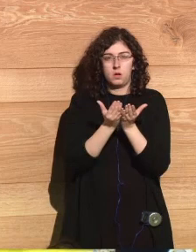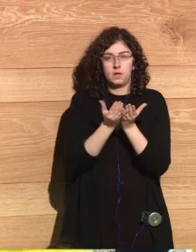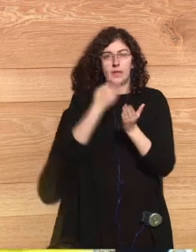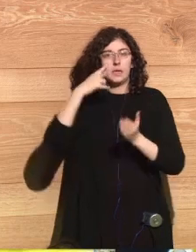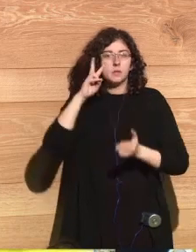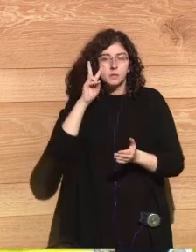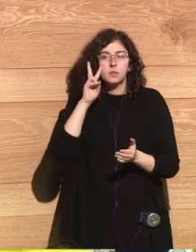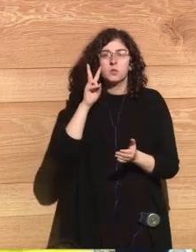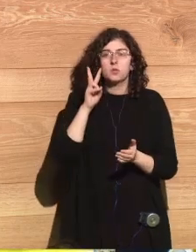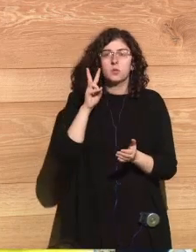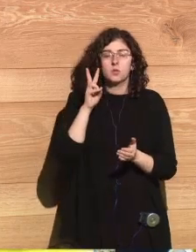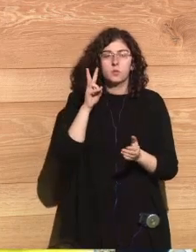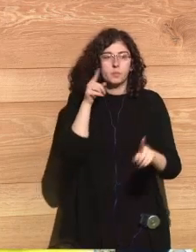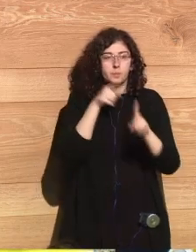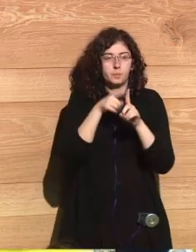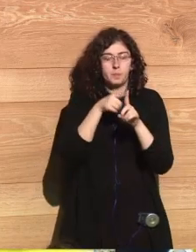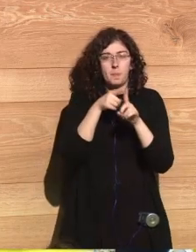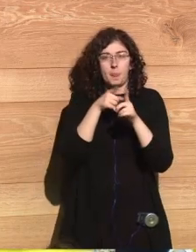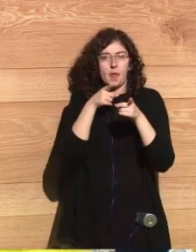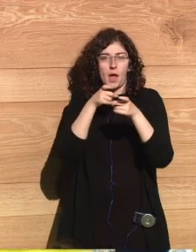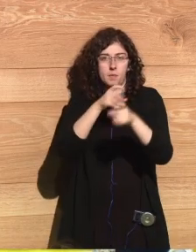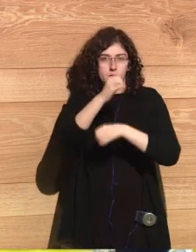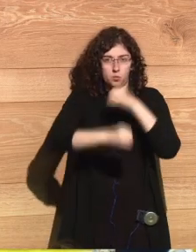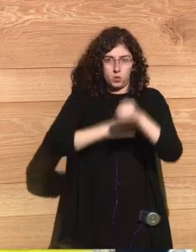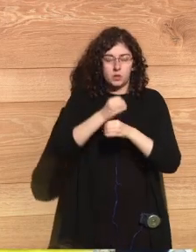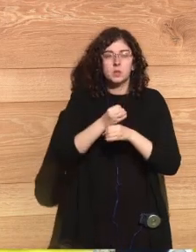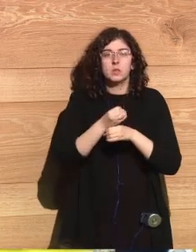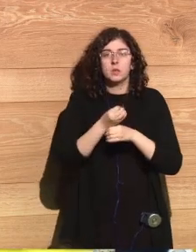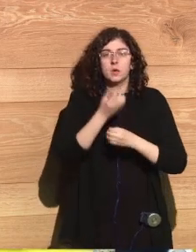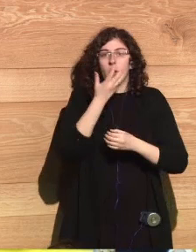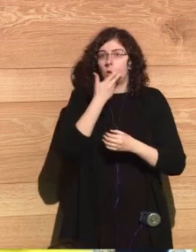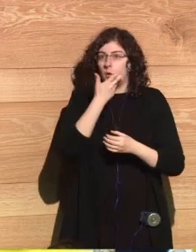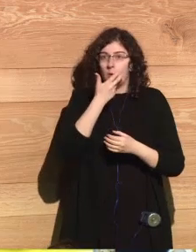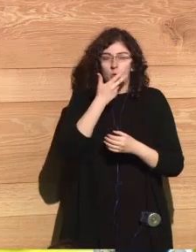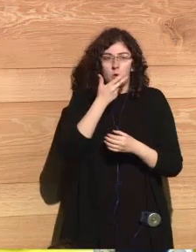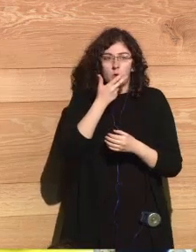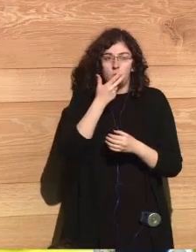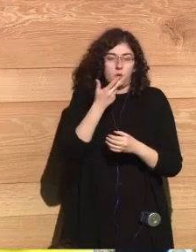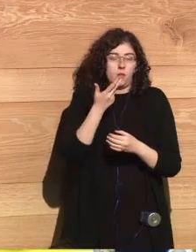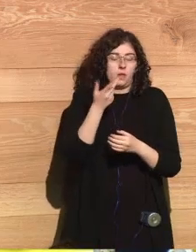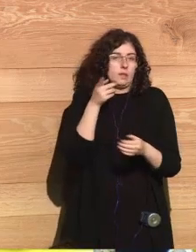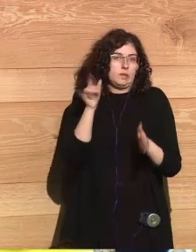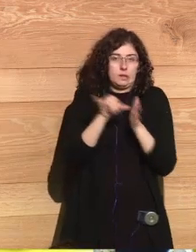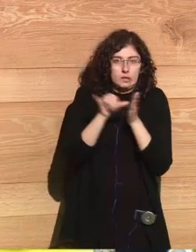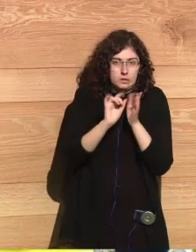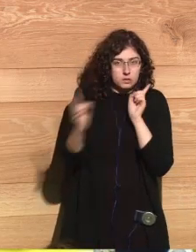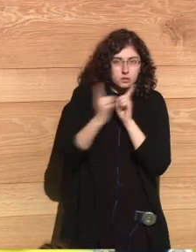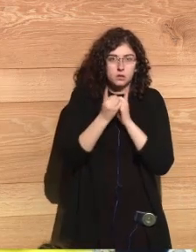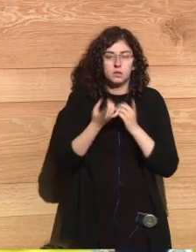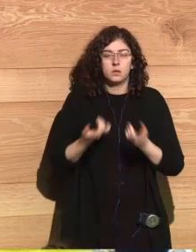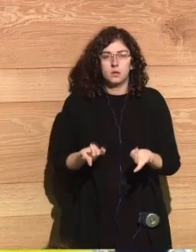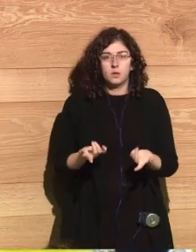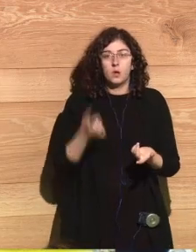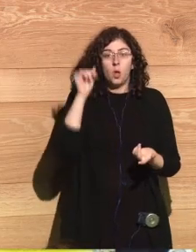two huge experts in nuclear weapons they know they know about it firsthand today